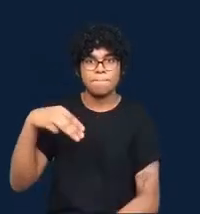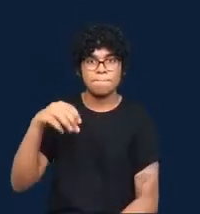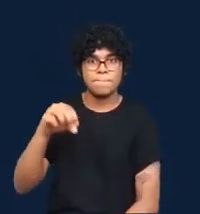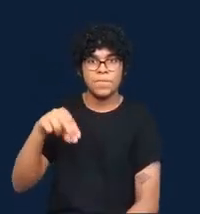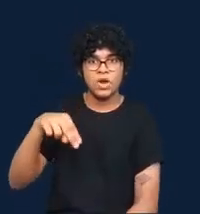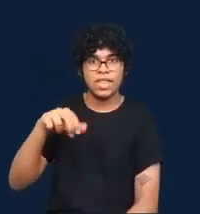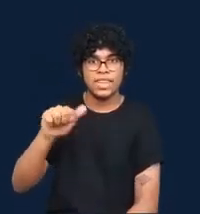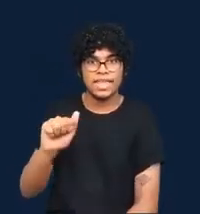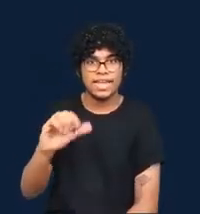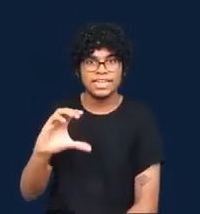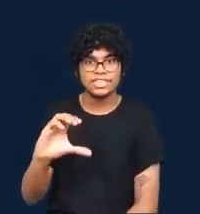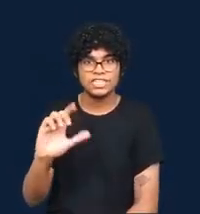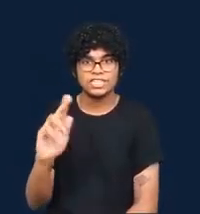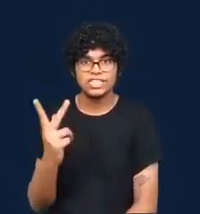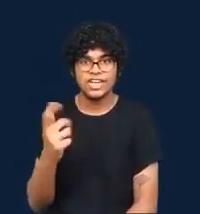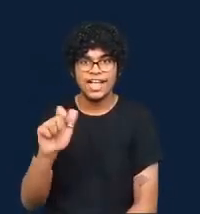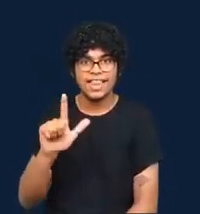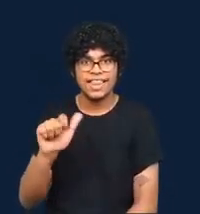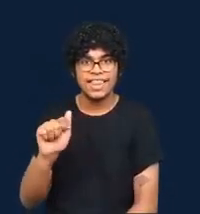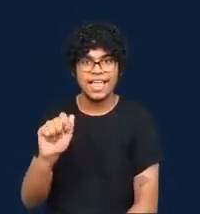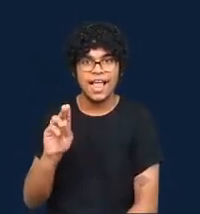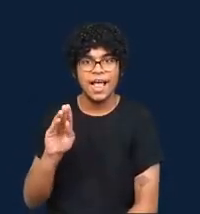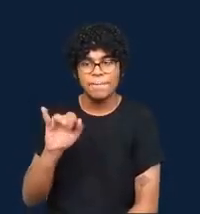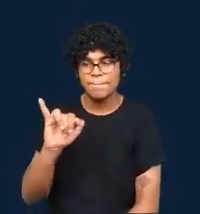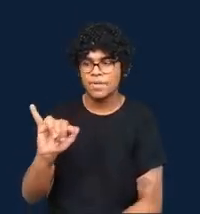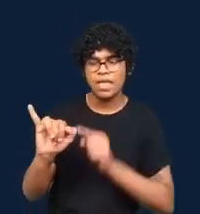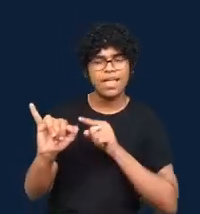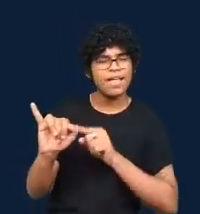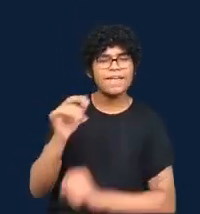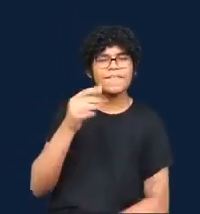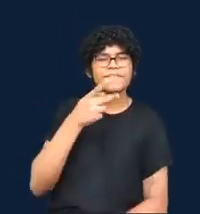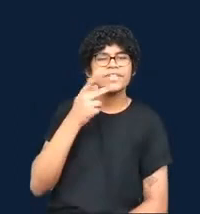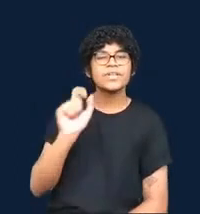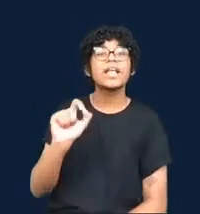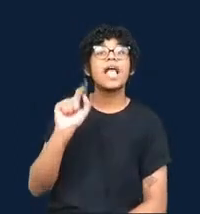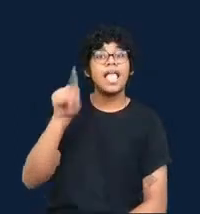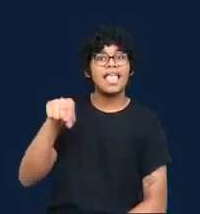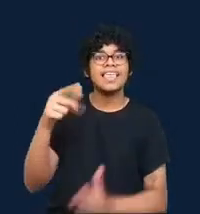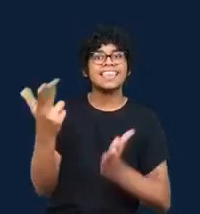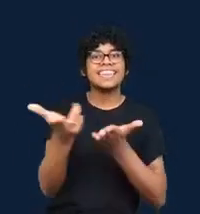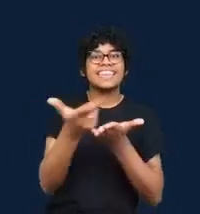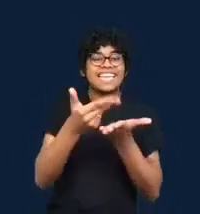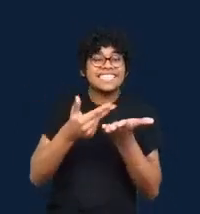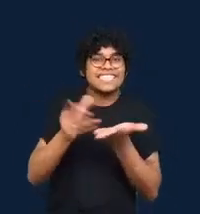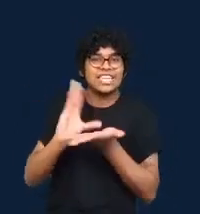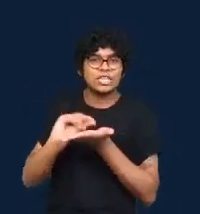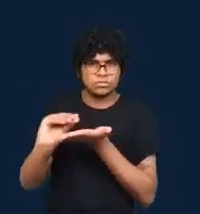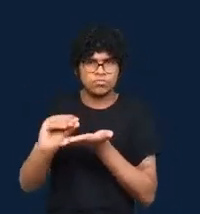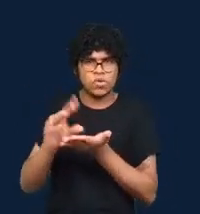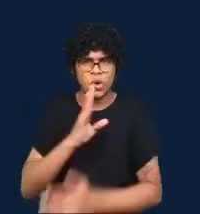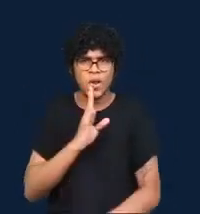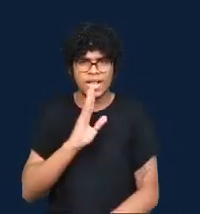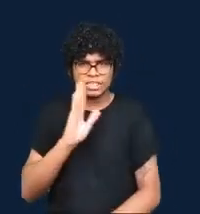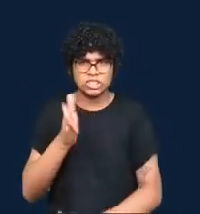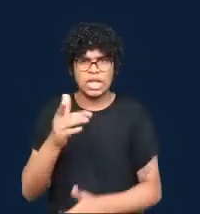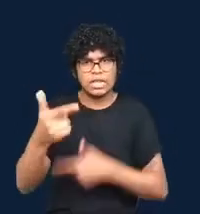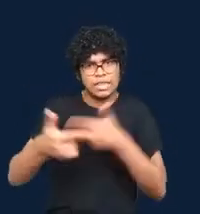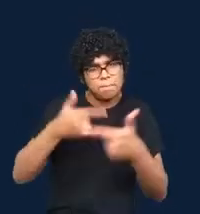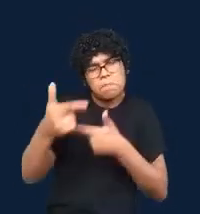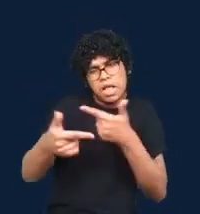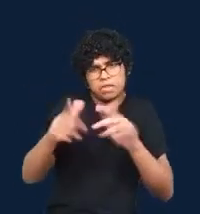already be familiar with Mona Chalabi's work. So she argues that sketching with data is a way to